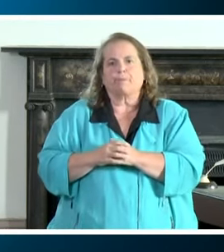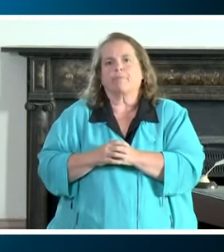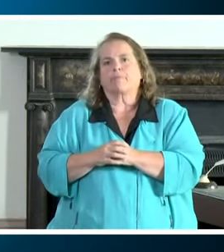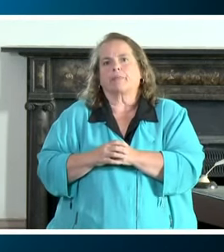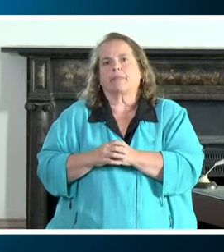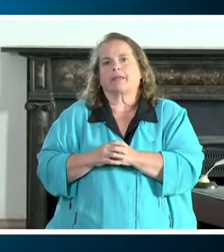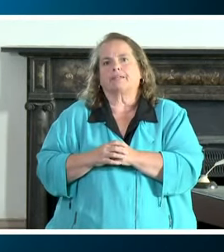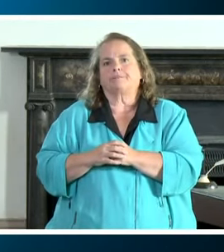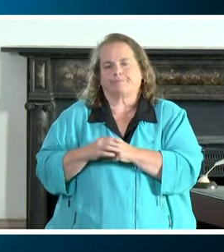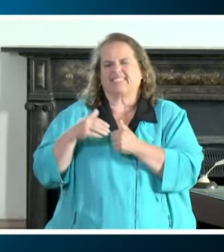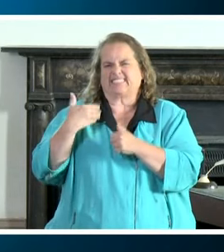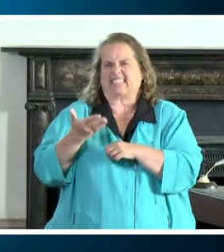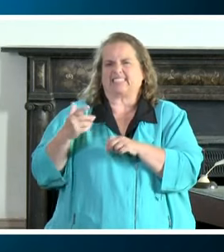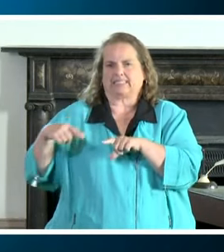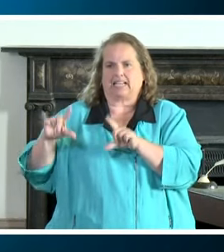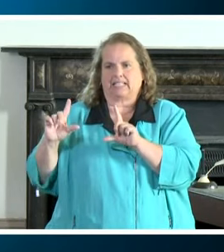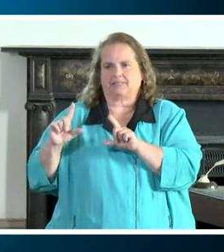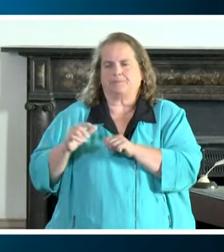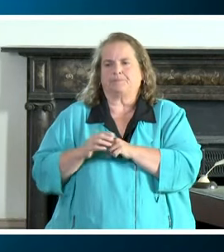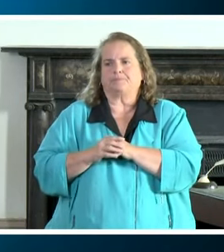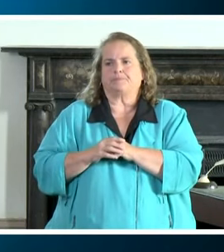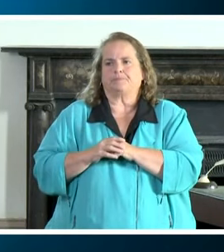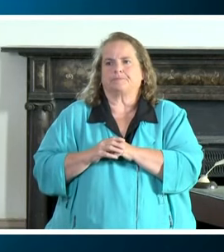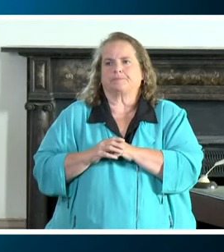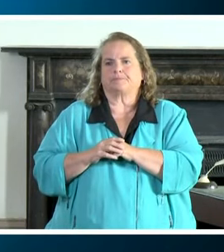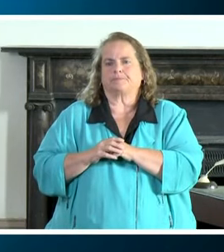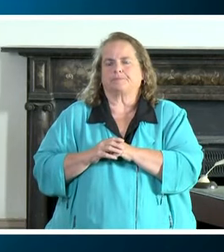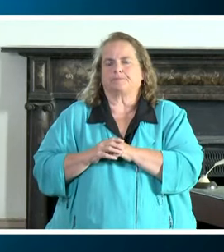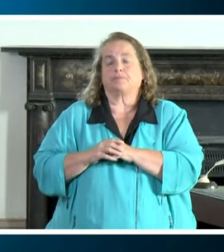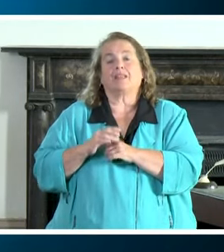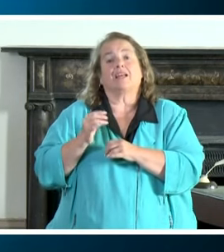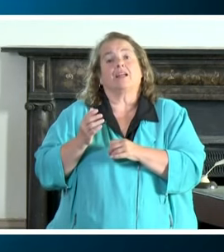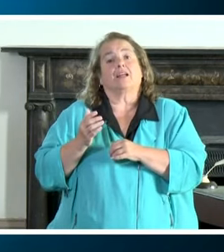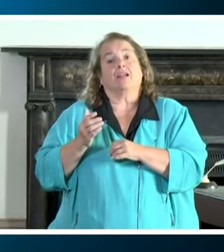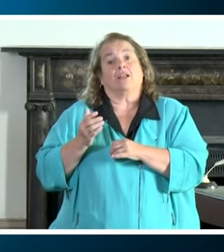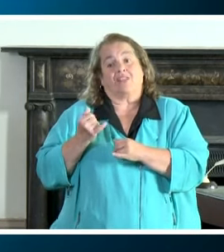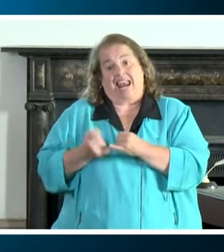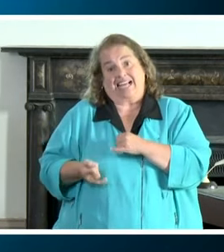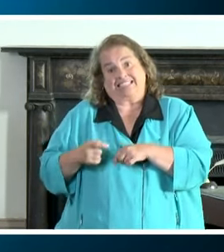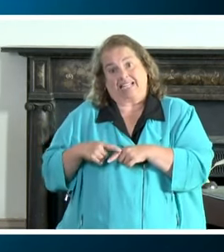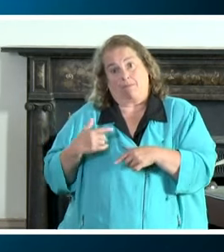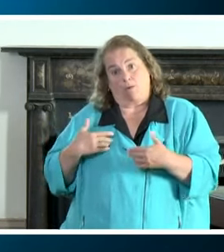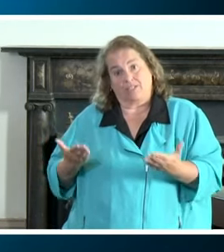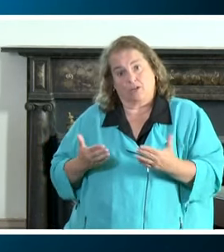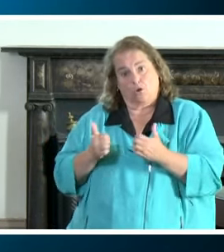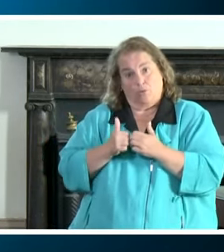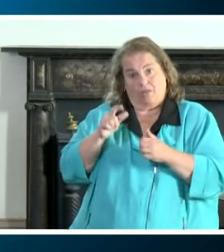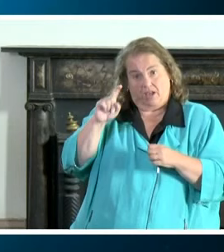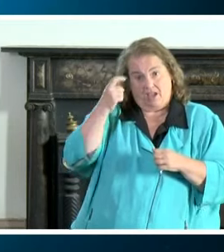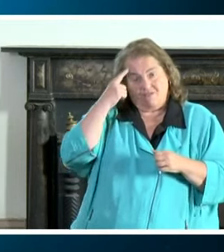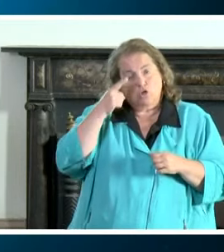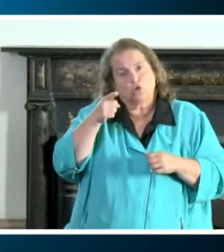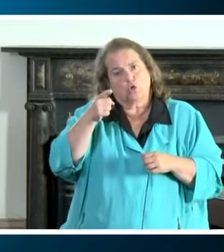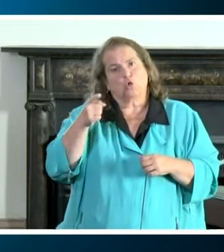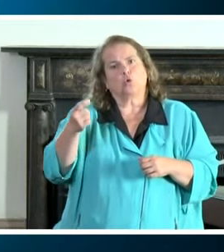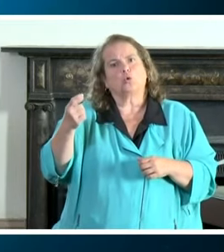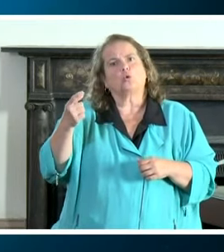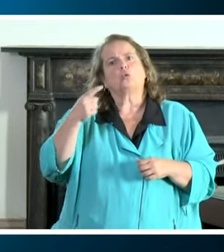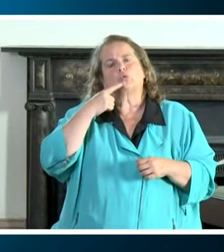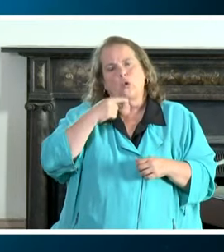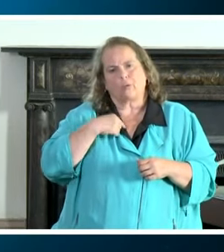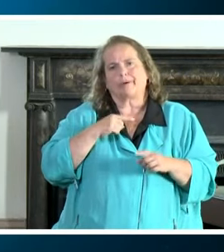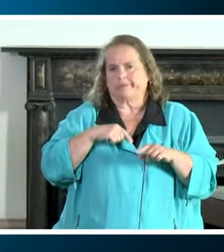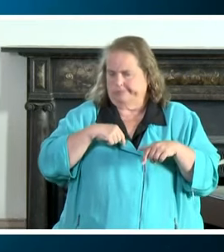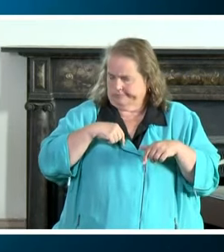you can advance the next slide please the last time i was here with you governor you sent me on my way